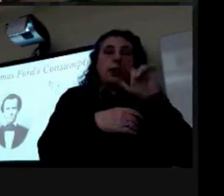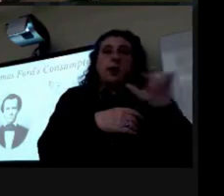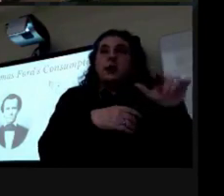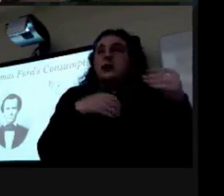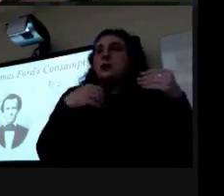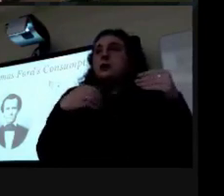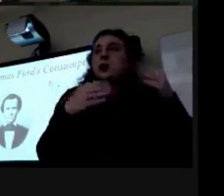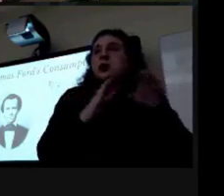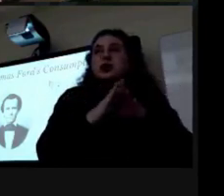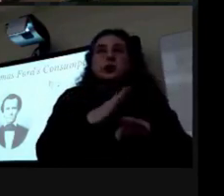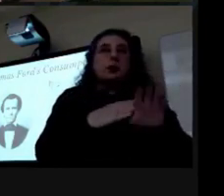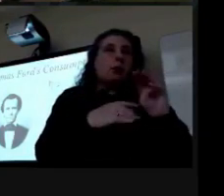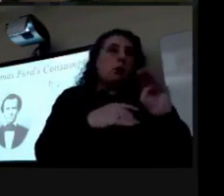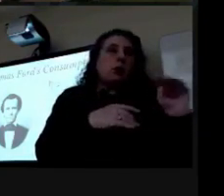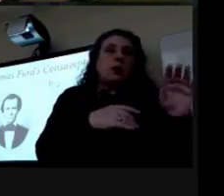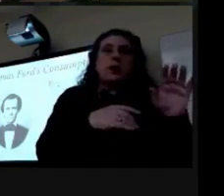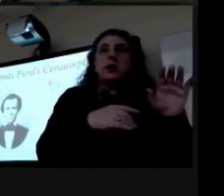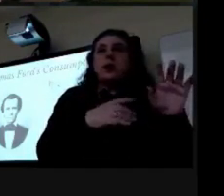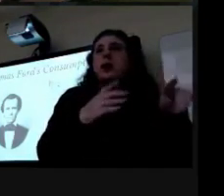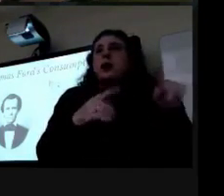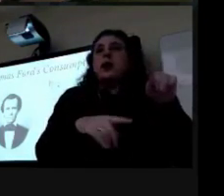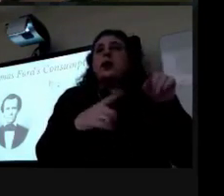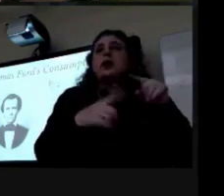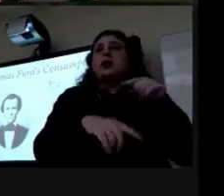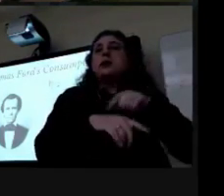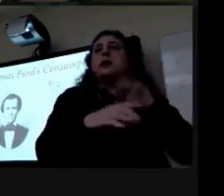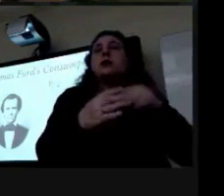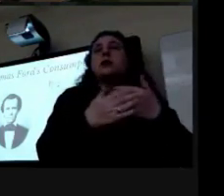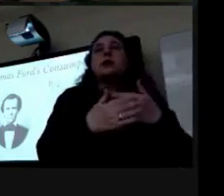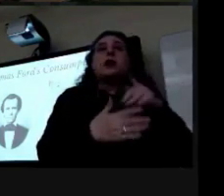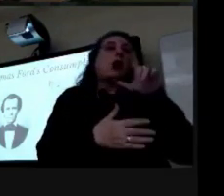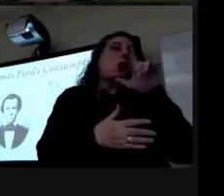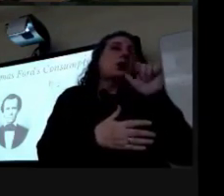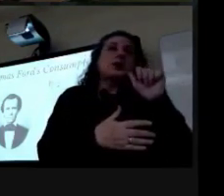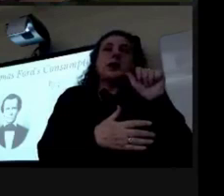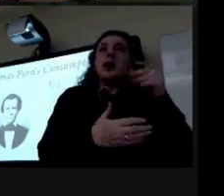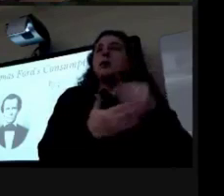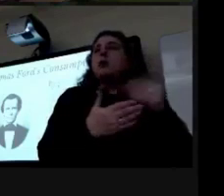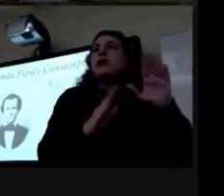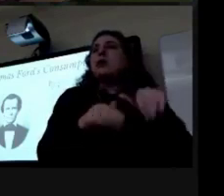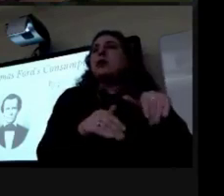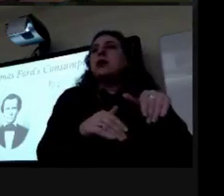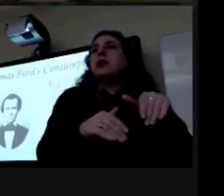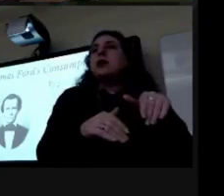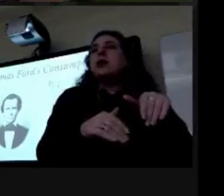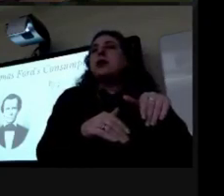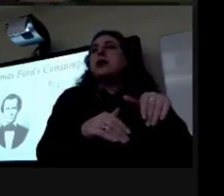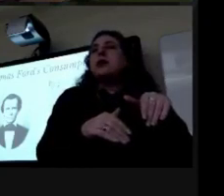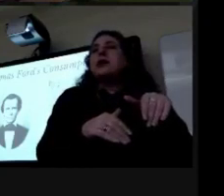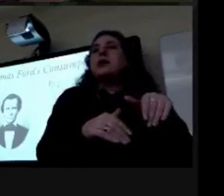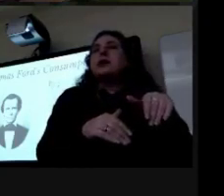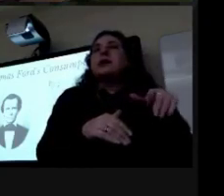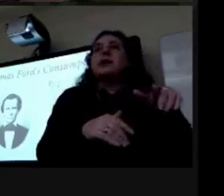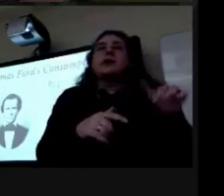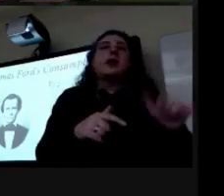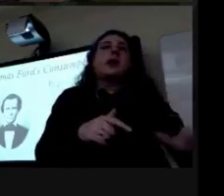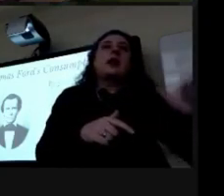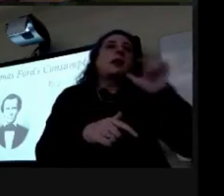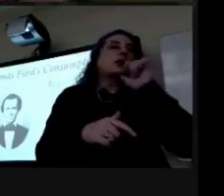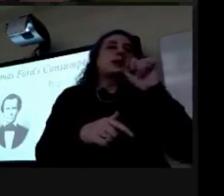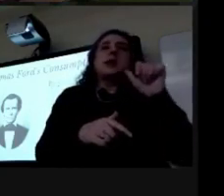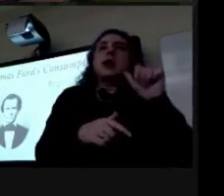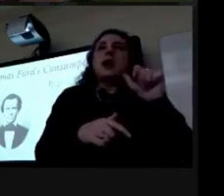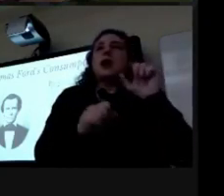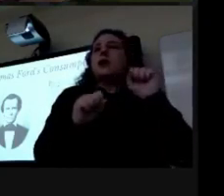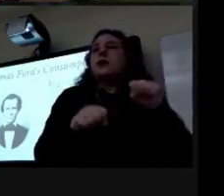was being sold for cheap then but by the time they got here the louisiana purchase had happened and the most for buying land had changed and that land was no longer available